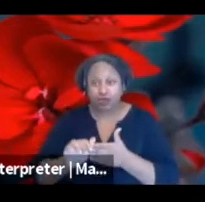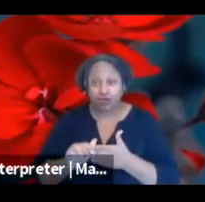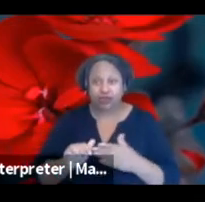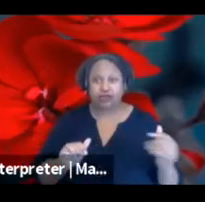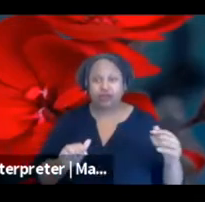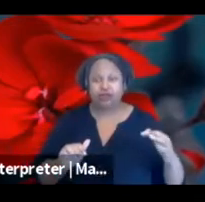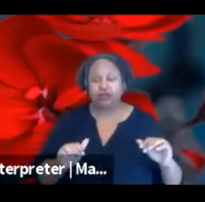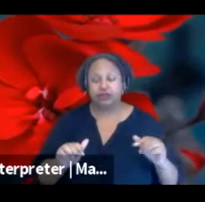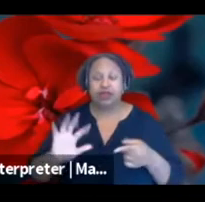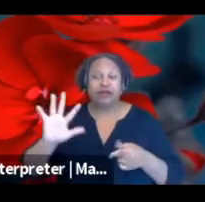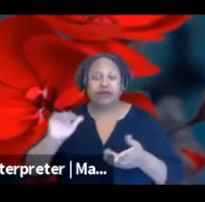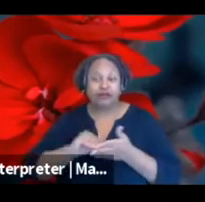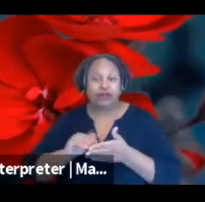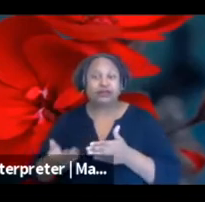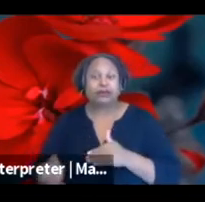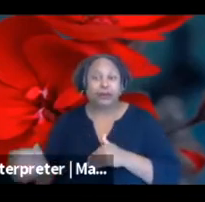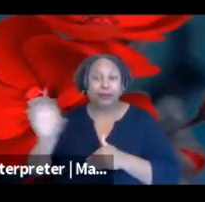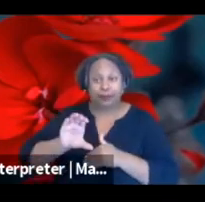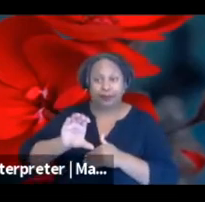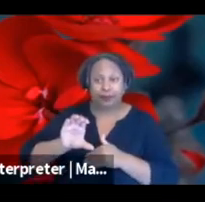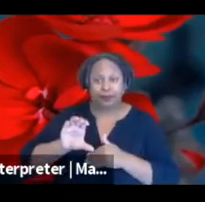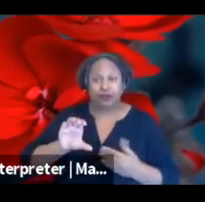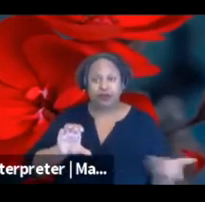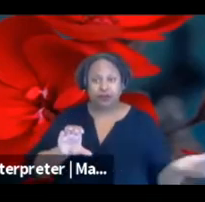additional for a mentorship component.